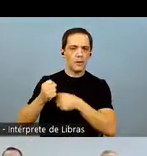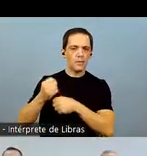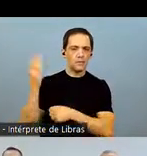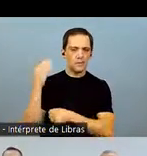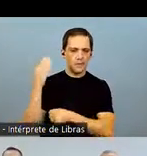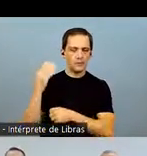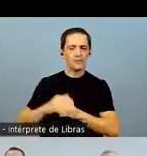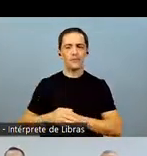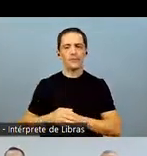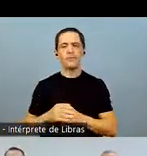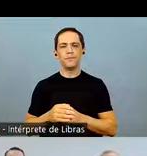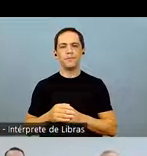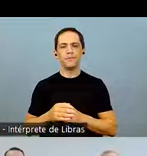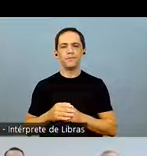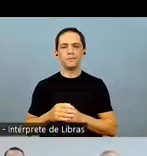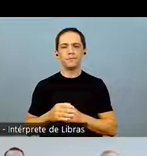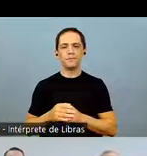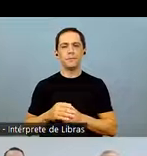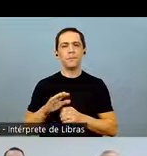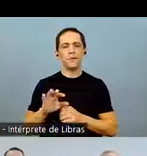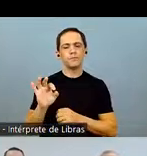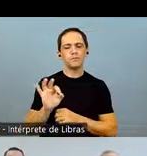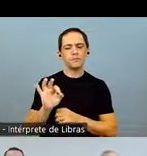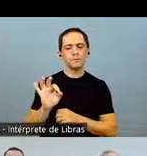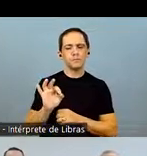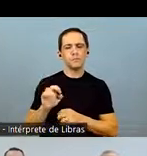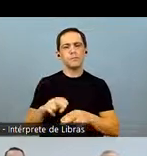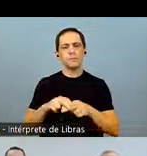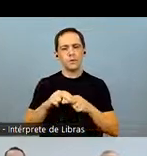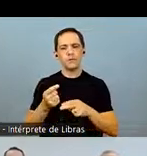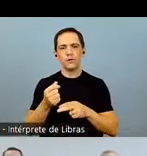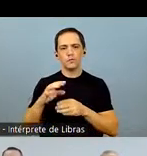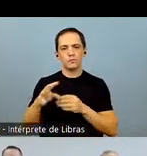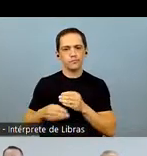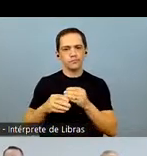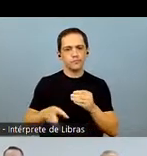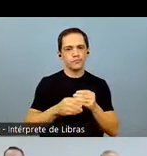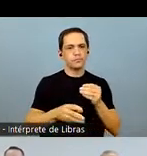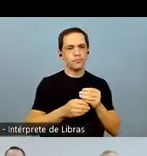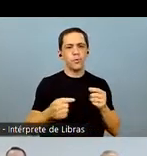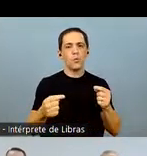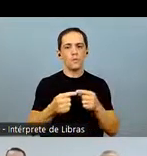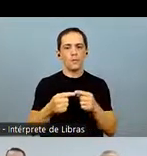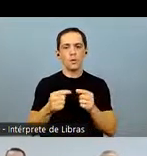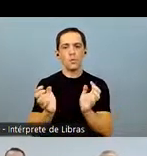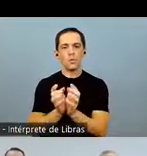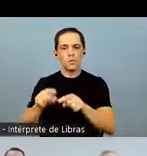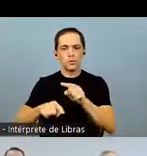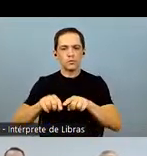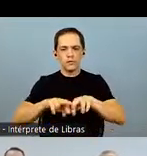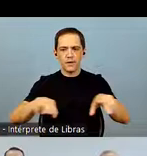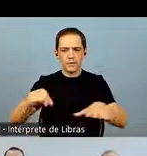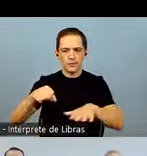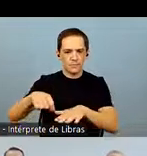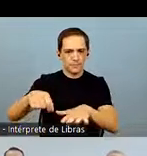in comparison with the same period of the previous year, a substantial hike that was due to the increase in